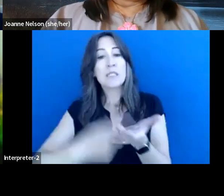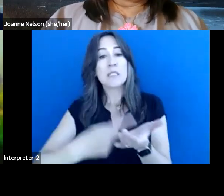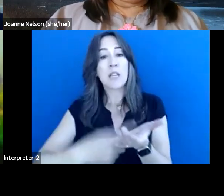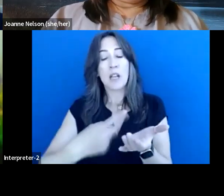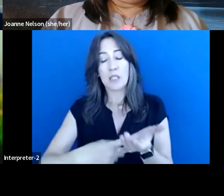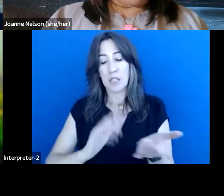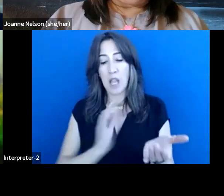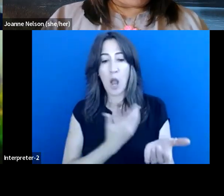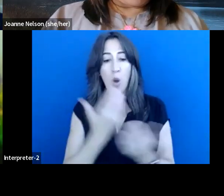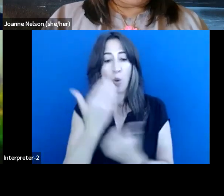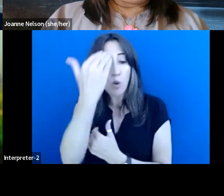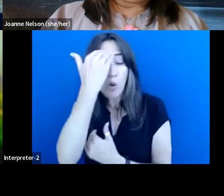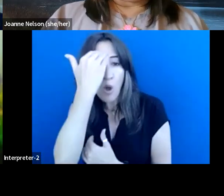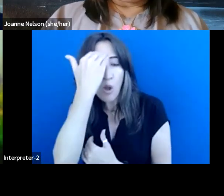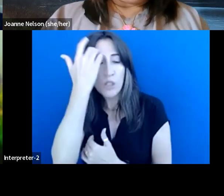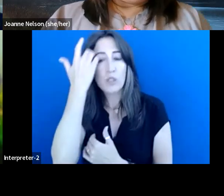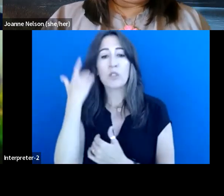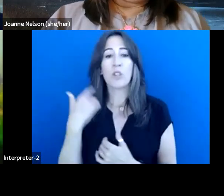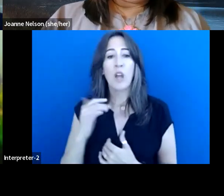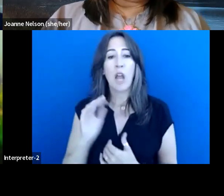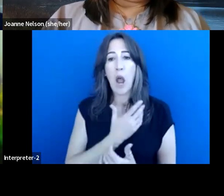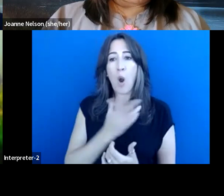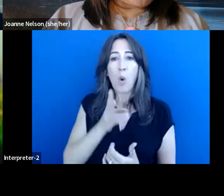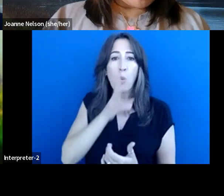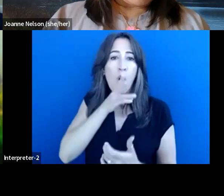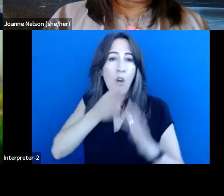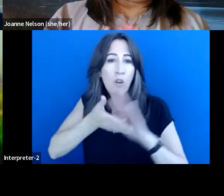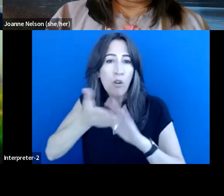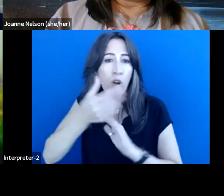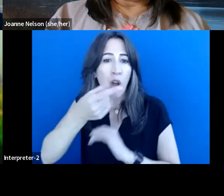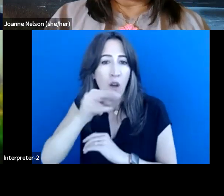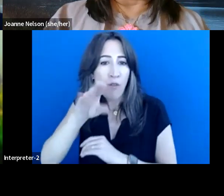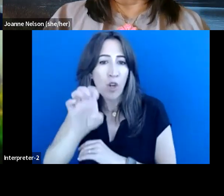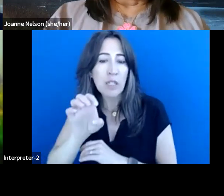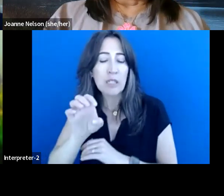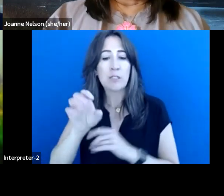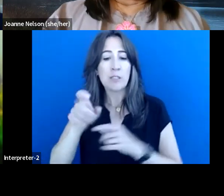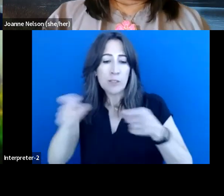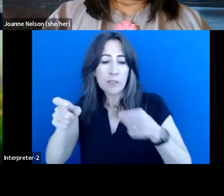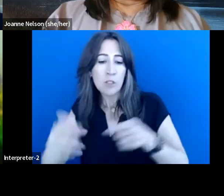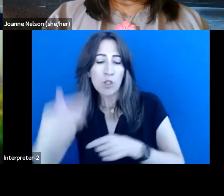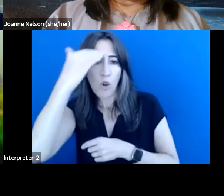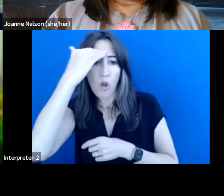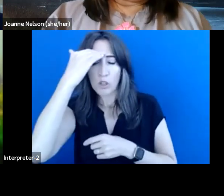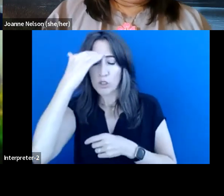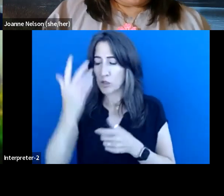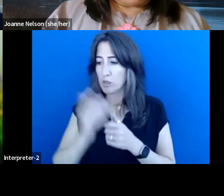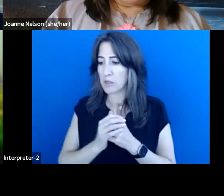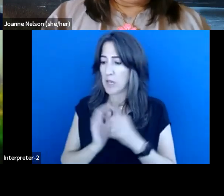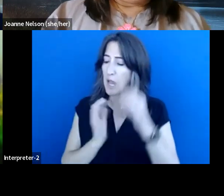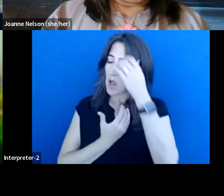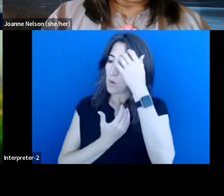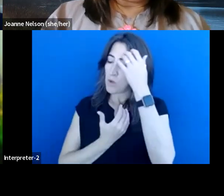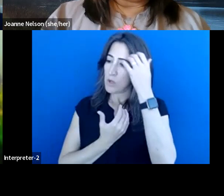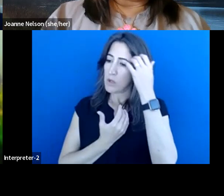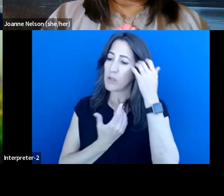knowledge, our water knowledge and our water governance knowledge and our our own traditions.